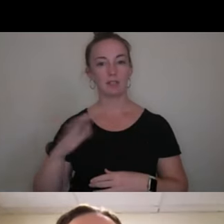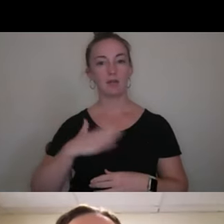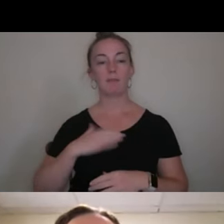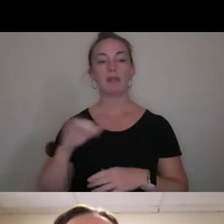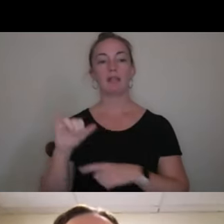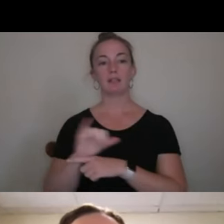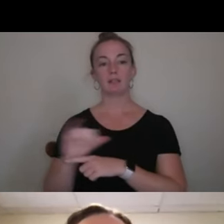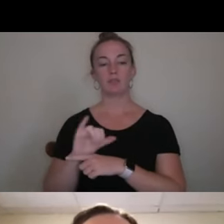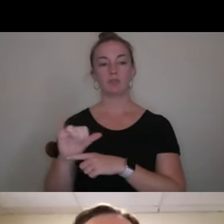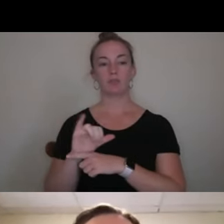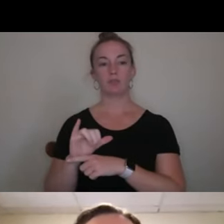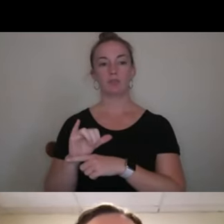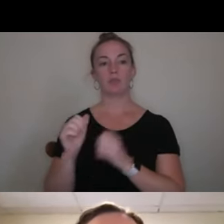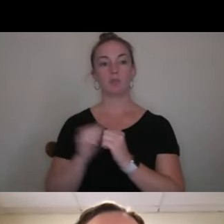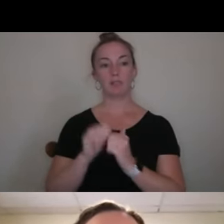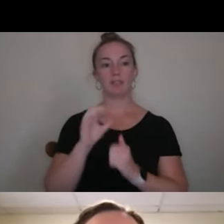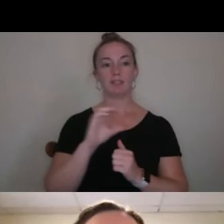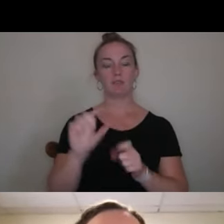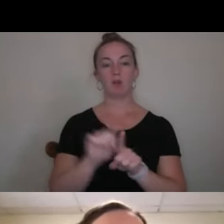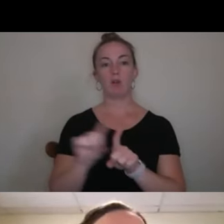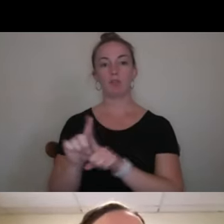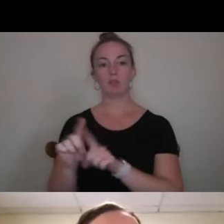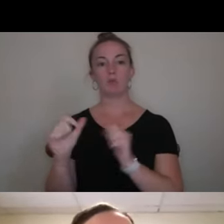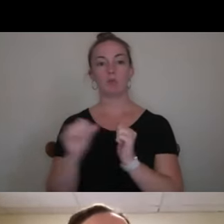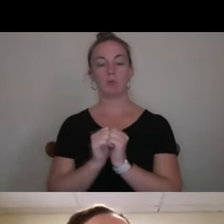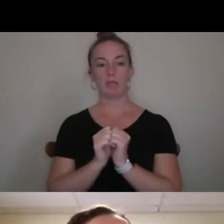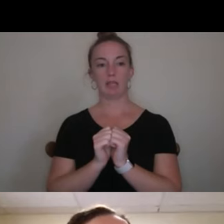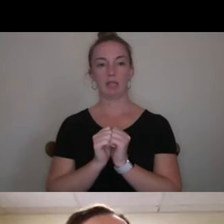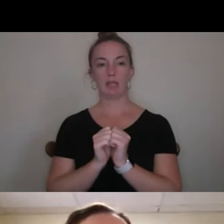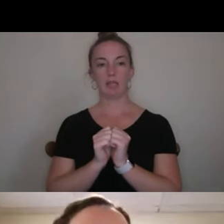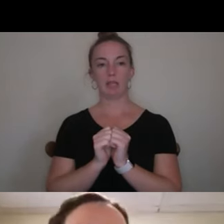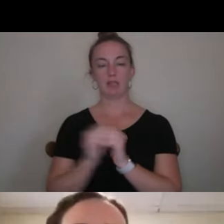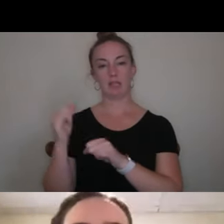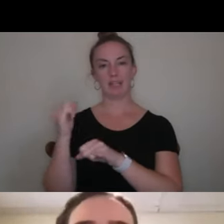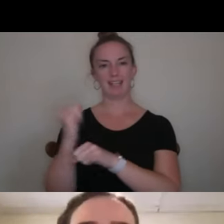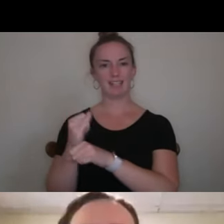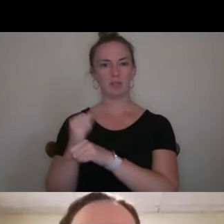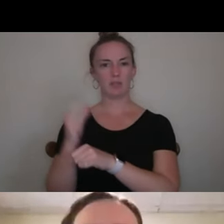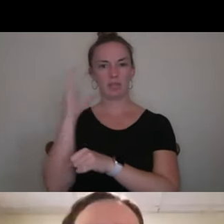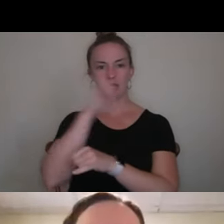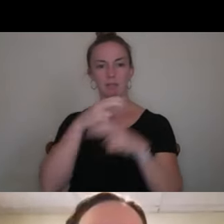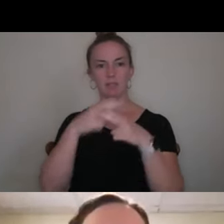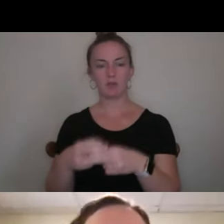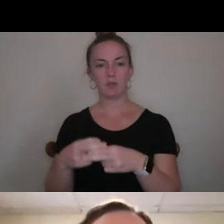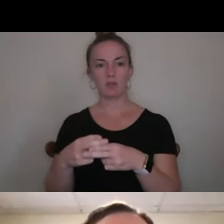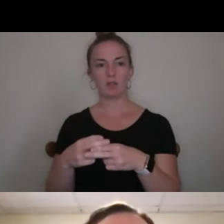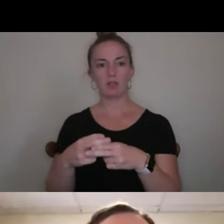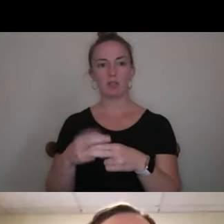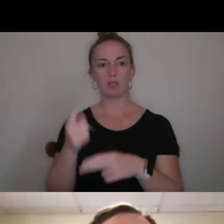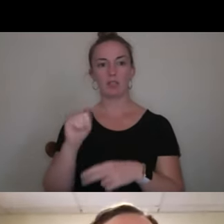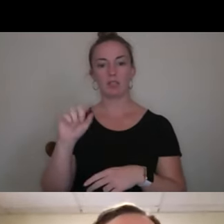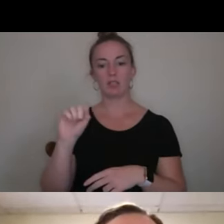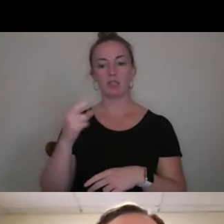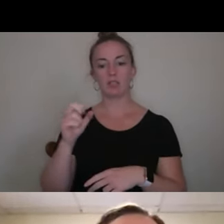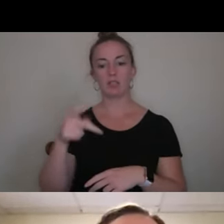was with Center, but also with an institution, I guess you would call it, called the Shepherd Higher Education